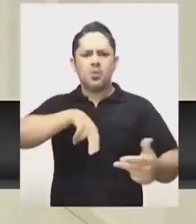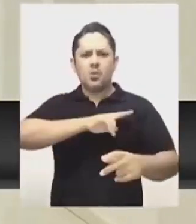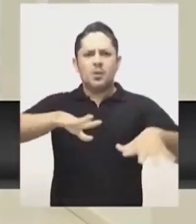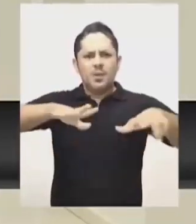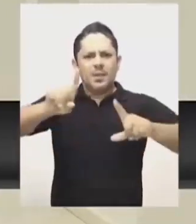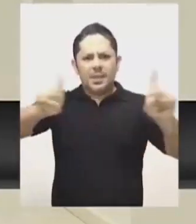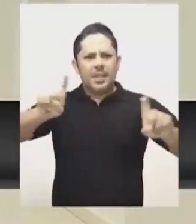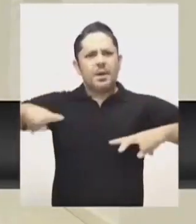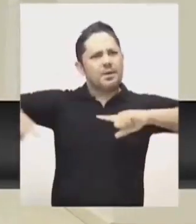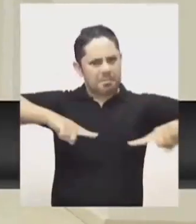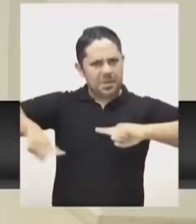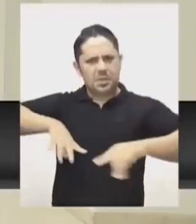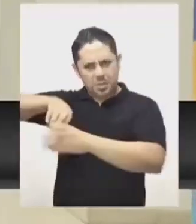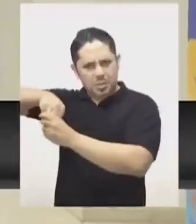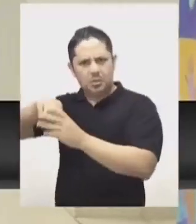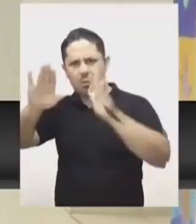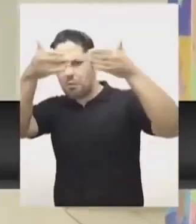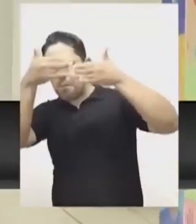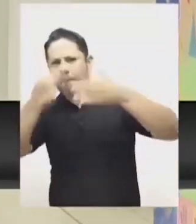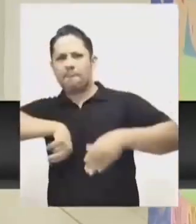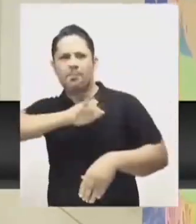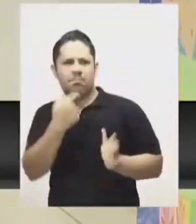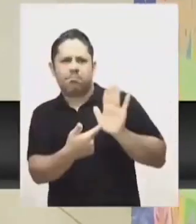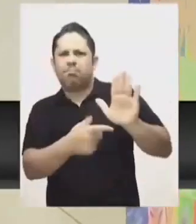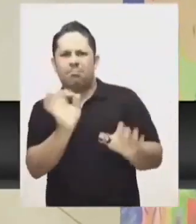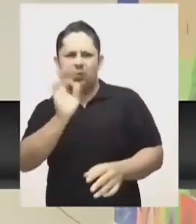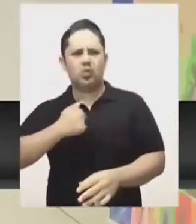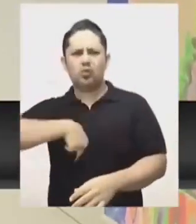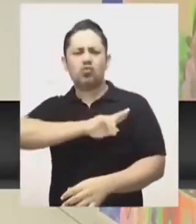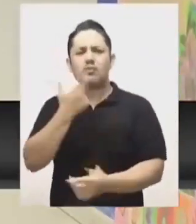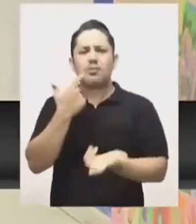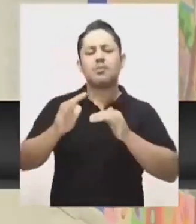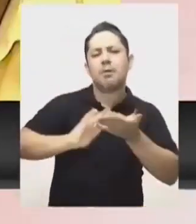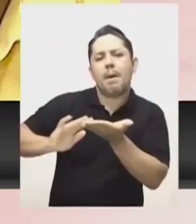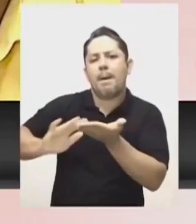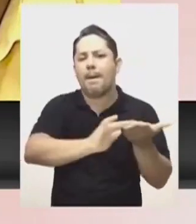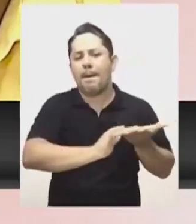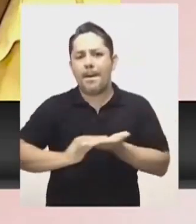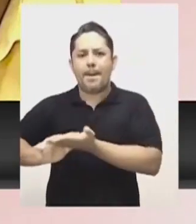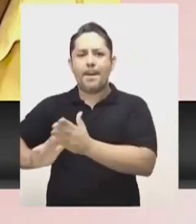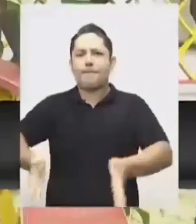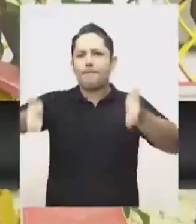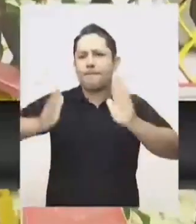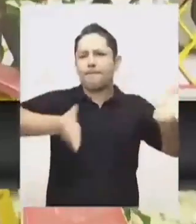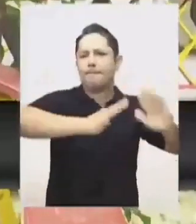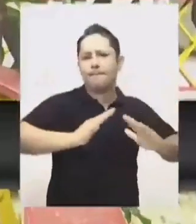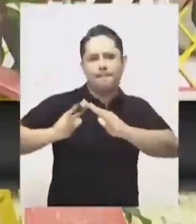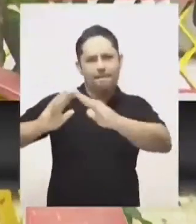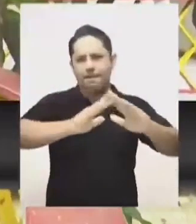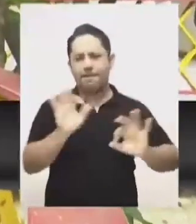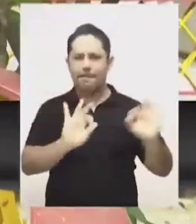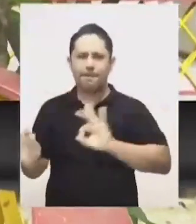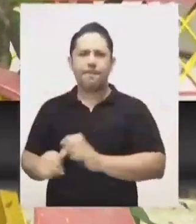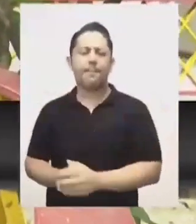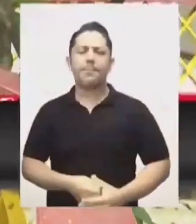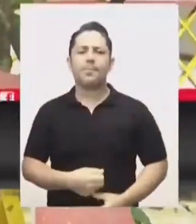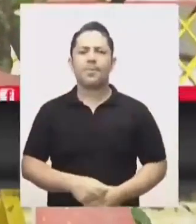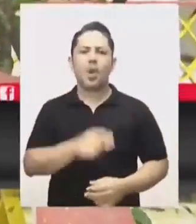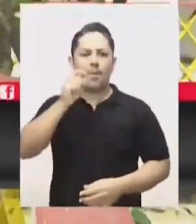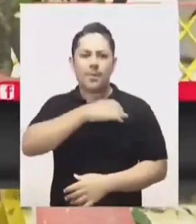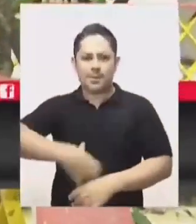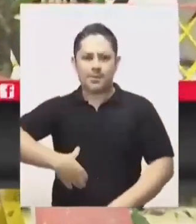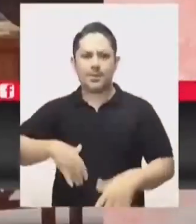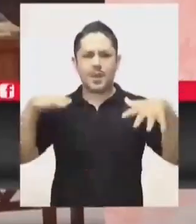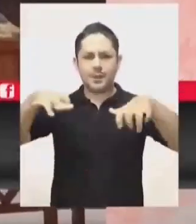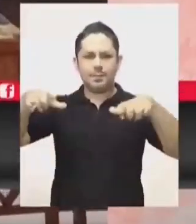going on with the inventory and review of the physical infrastructure of each of the health care centers. The president of the assembly indicated that the